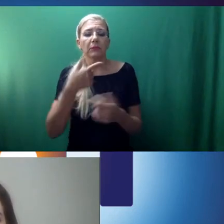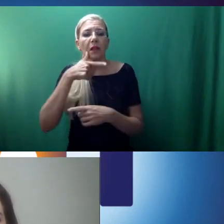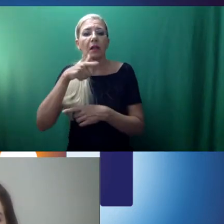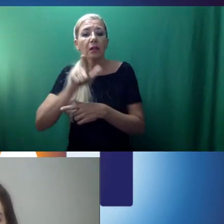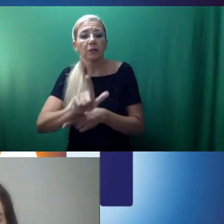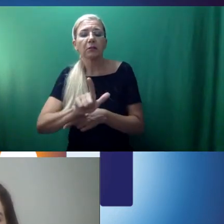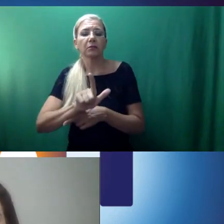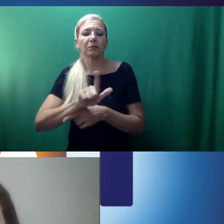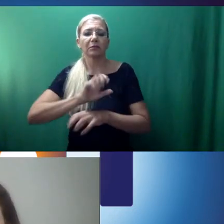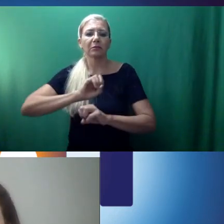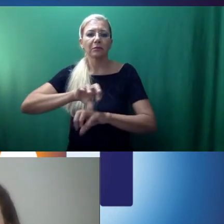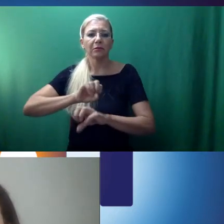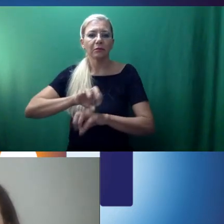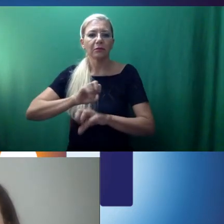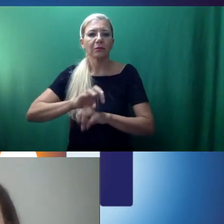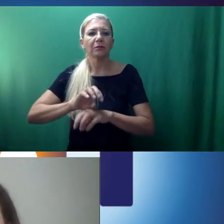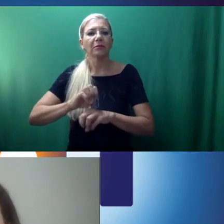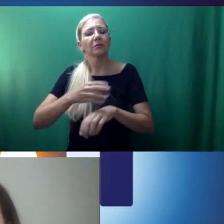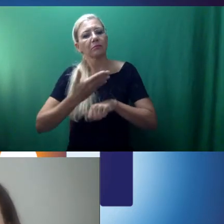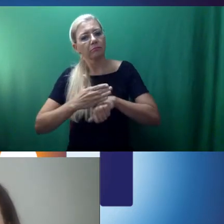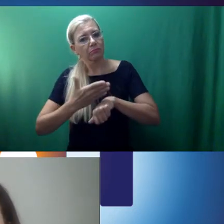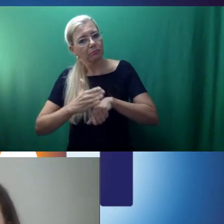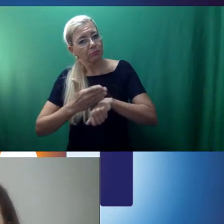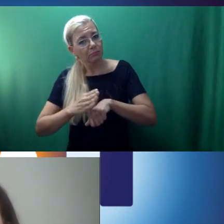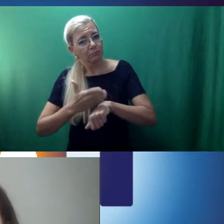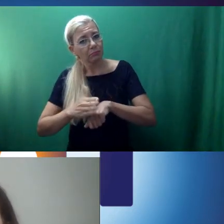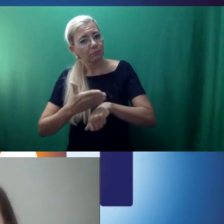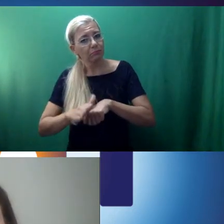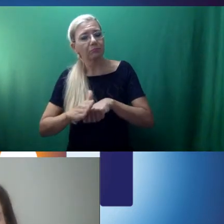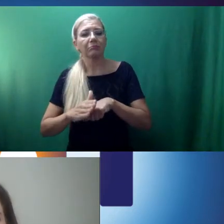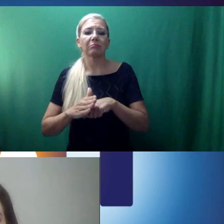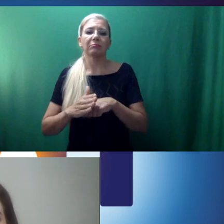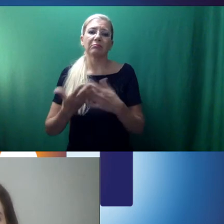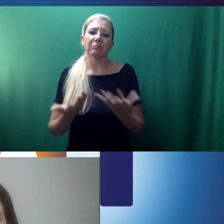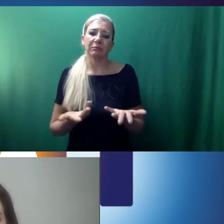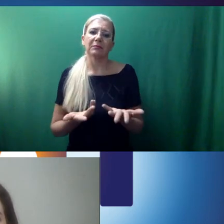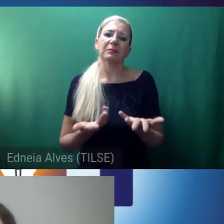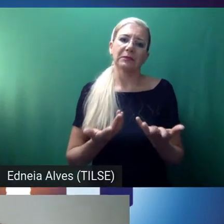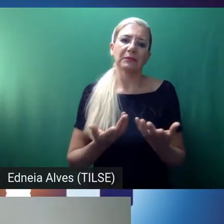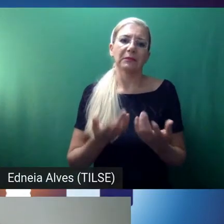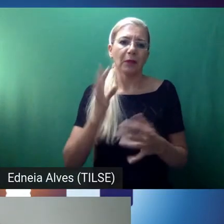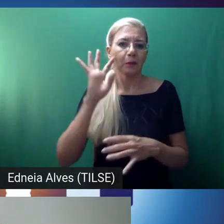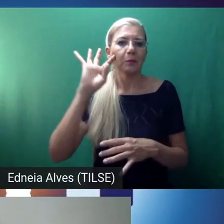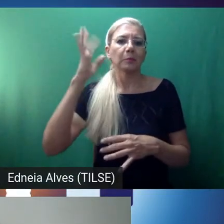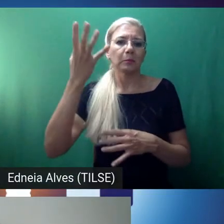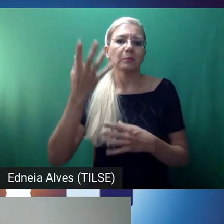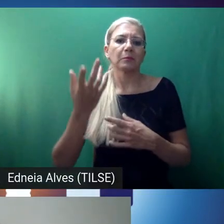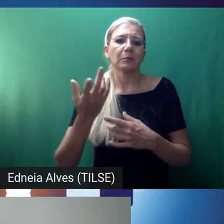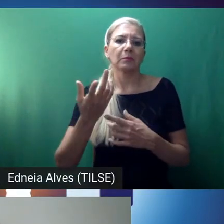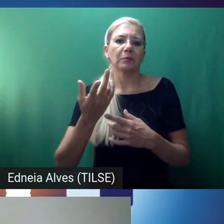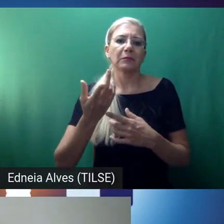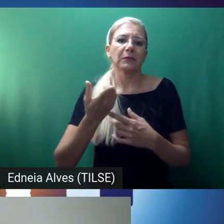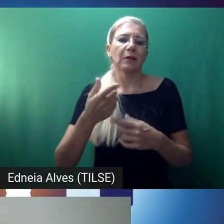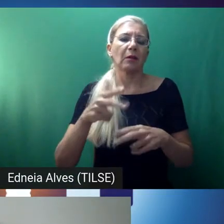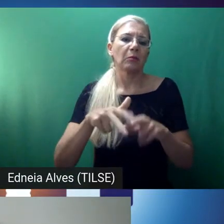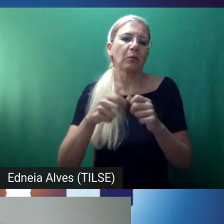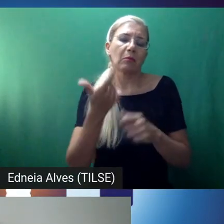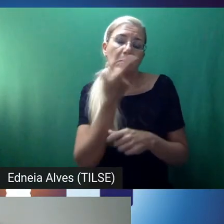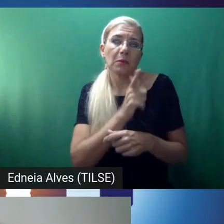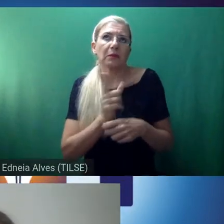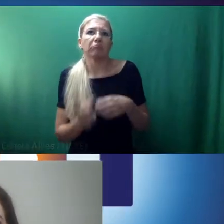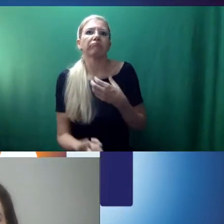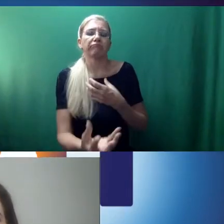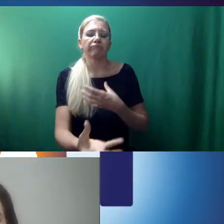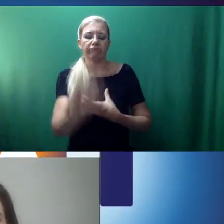have been trained in this. It's one more reason that we would incorporate a language teacher